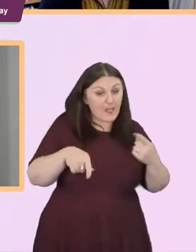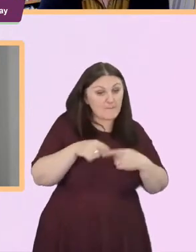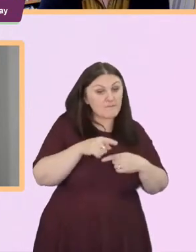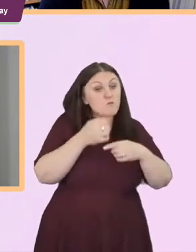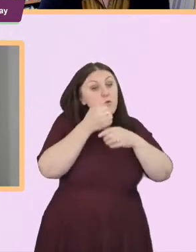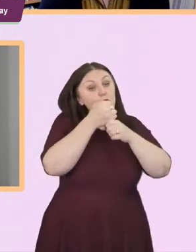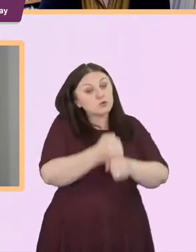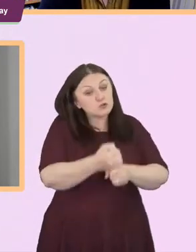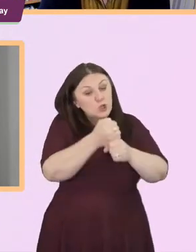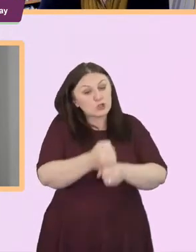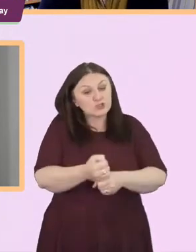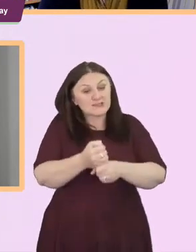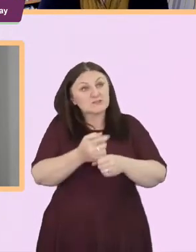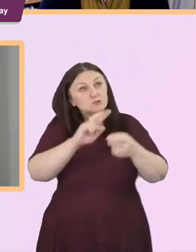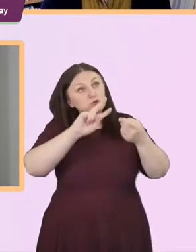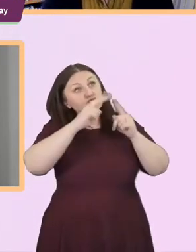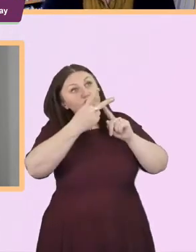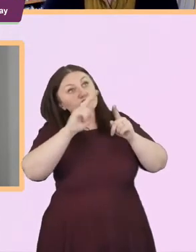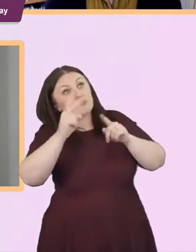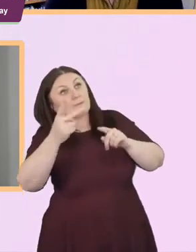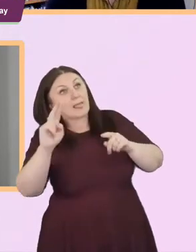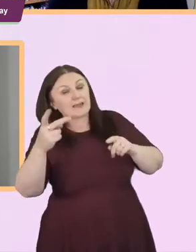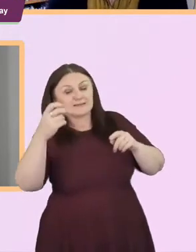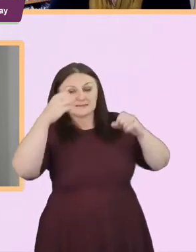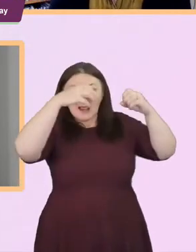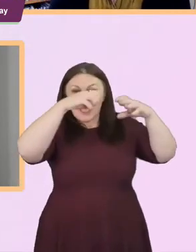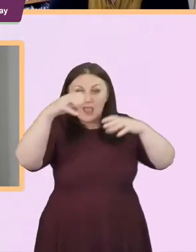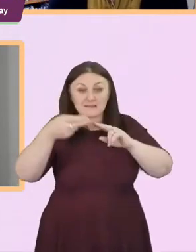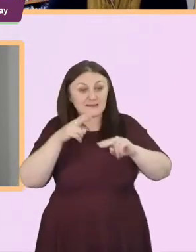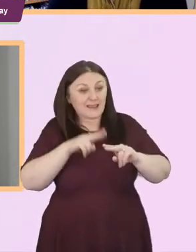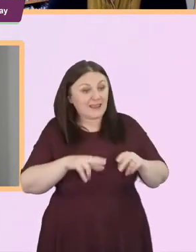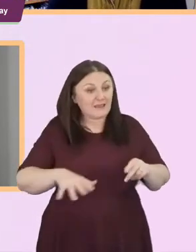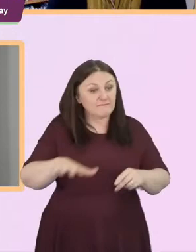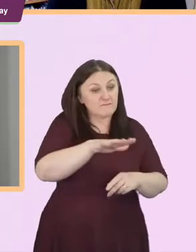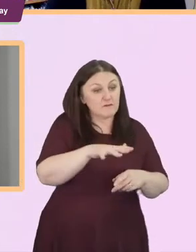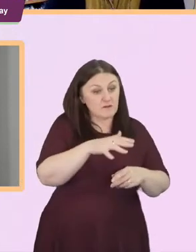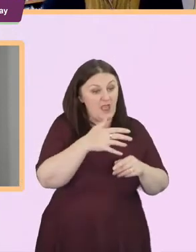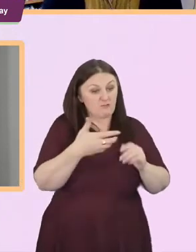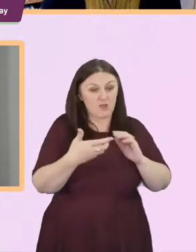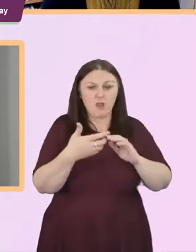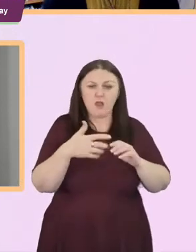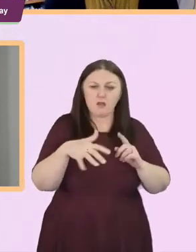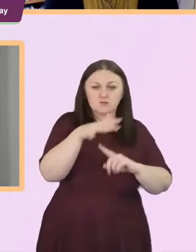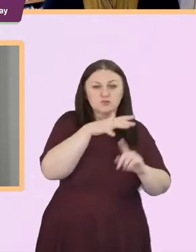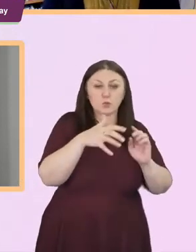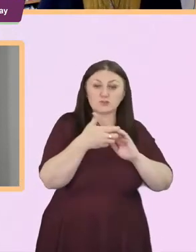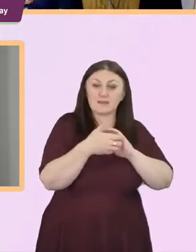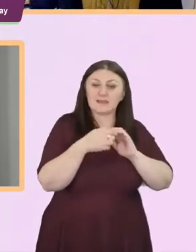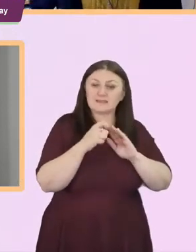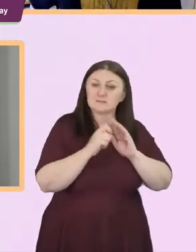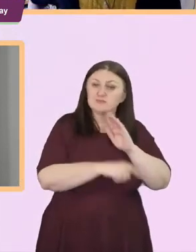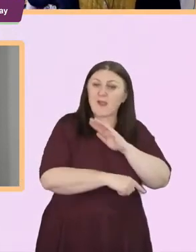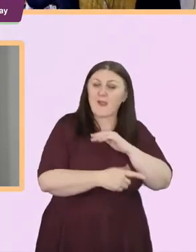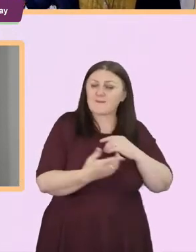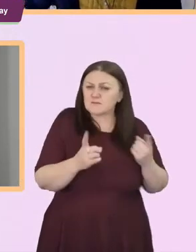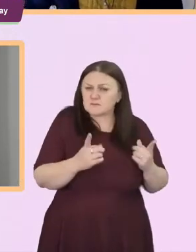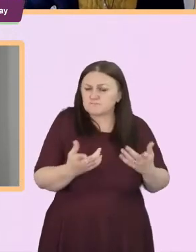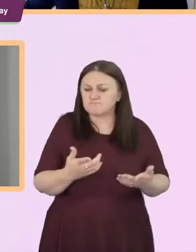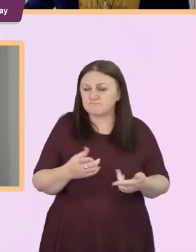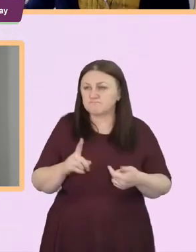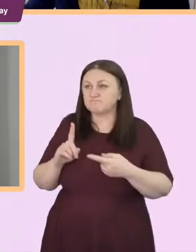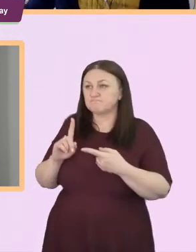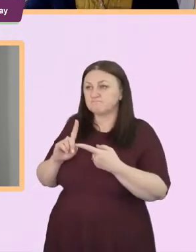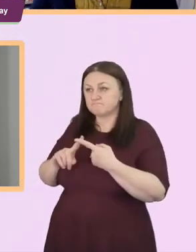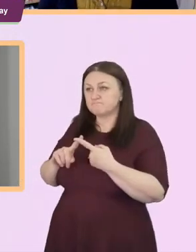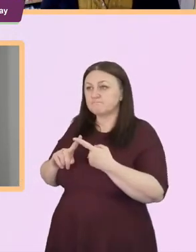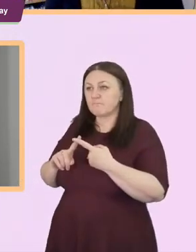churches in socially deprived areas okay um I'll start off with the first question